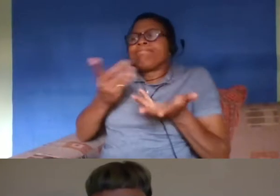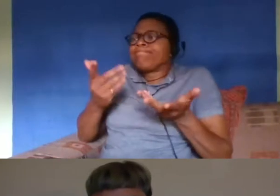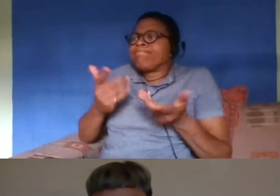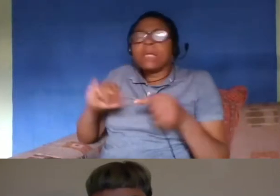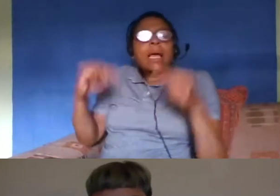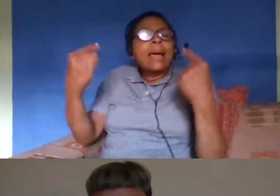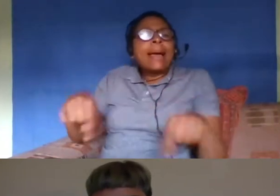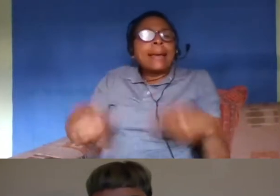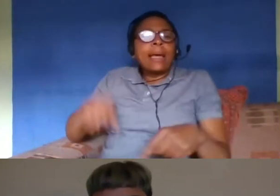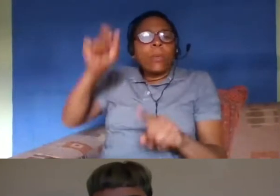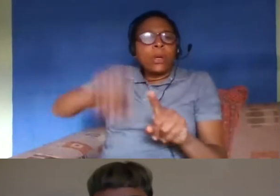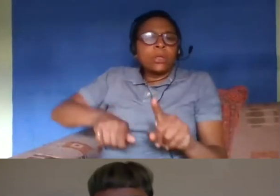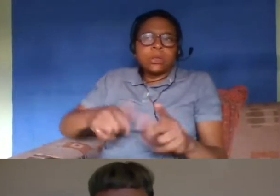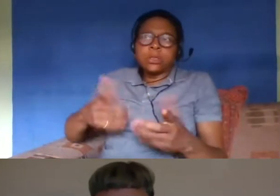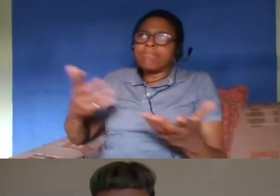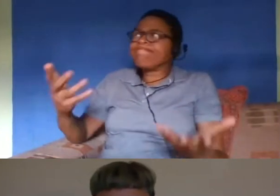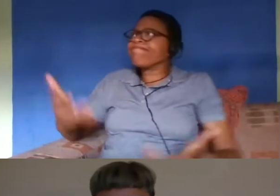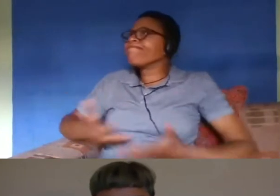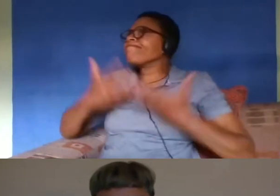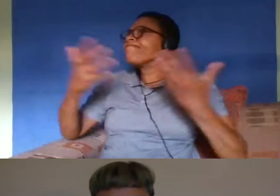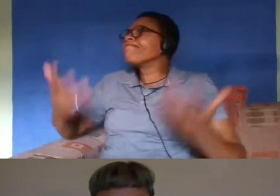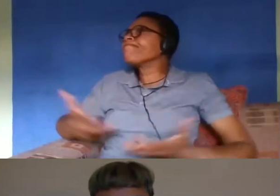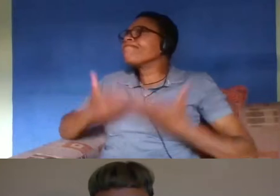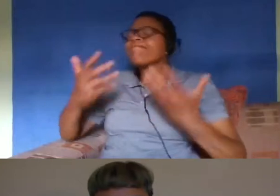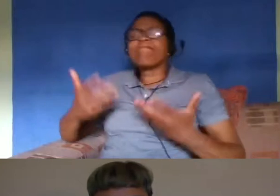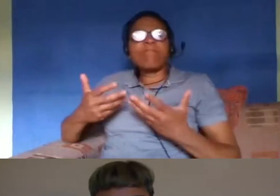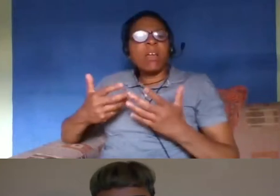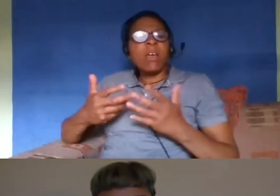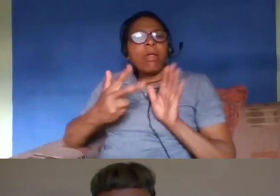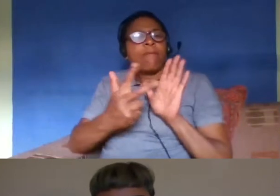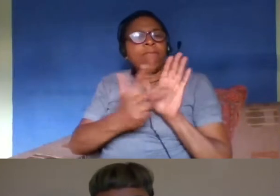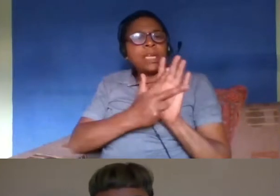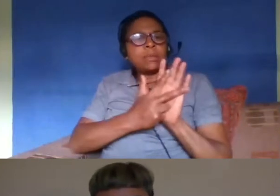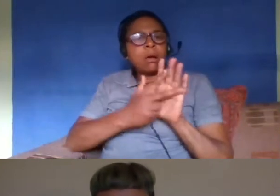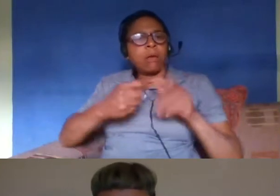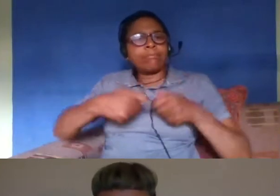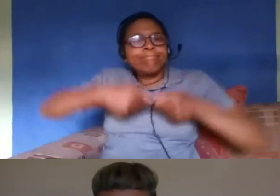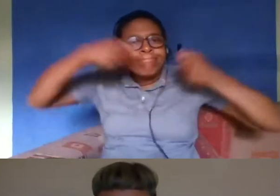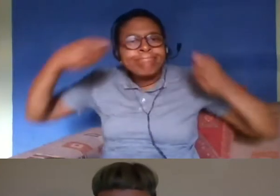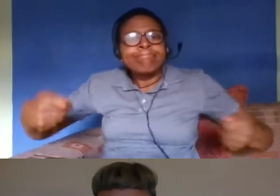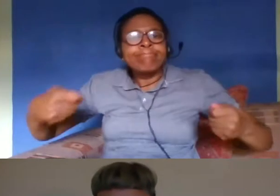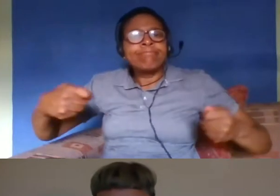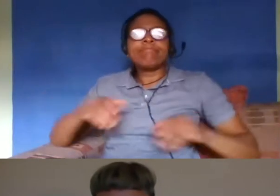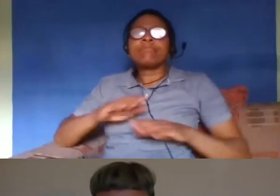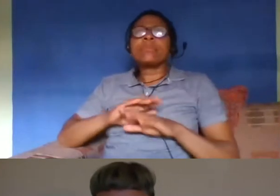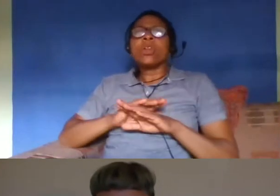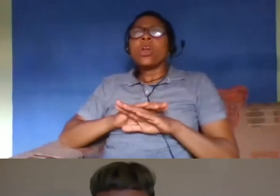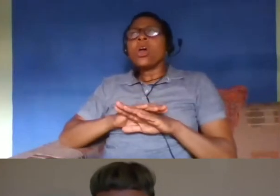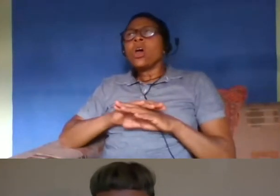who basically extending visas um through not entirely